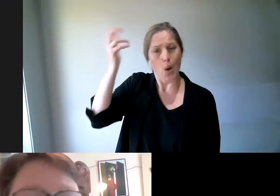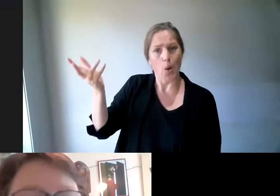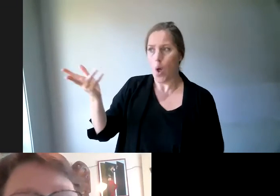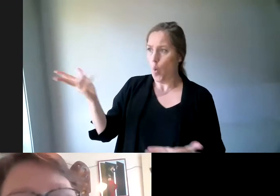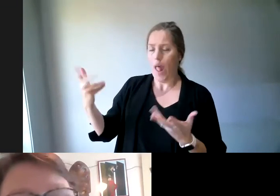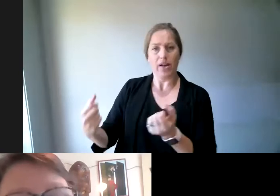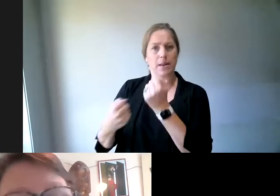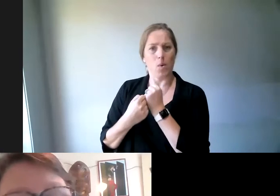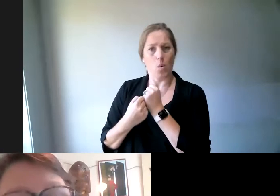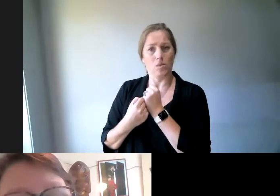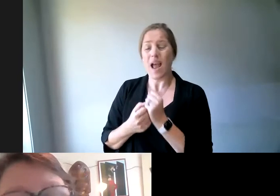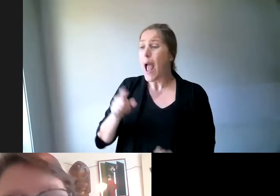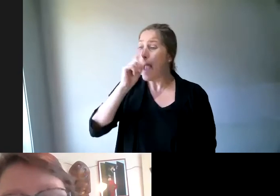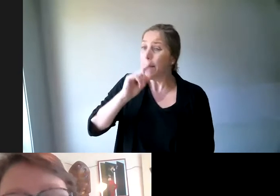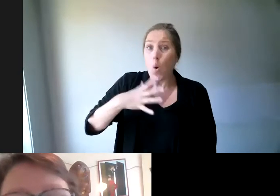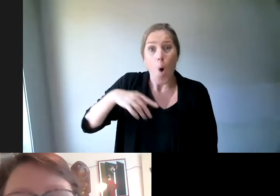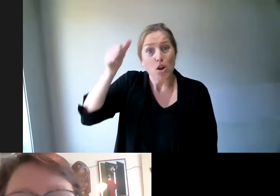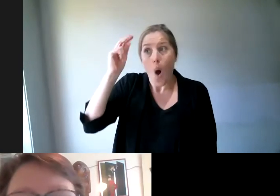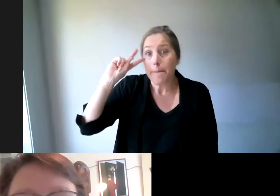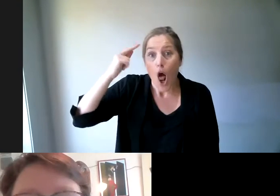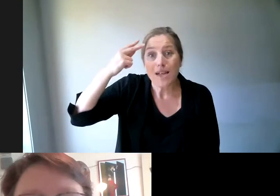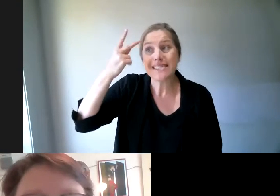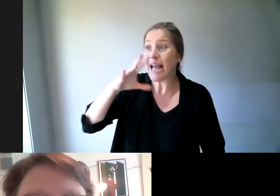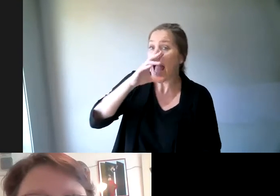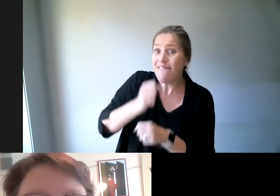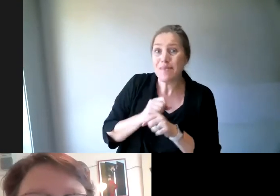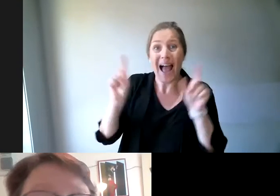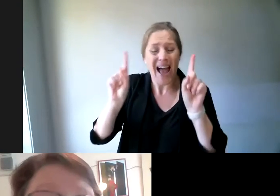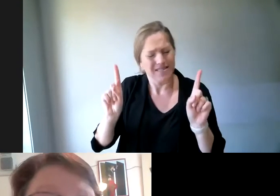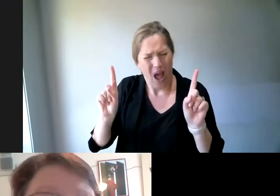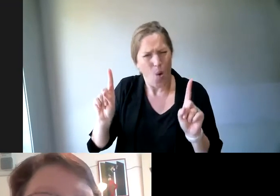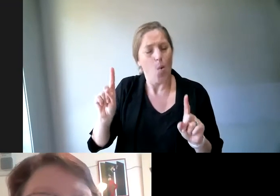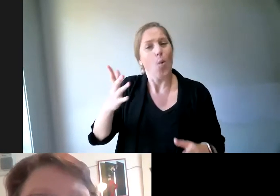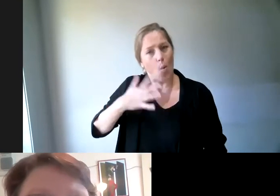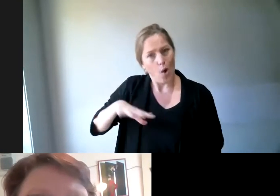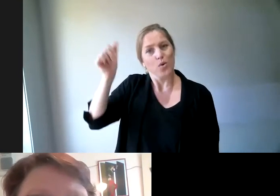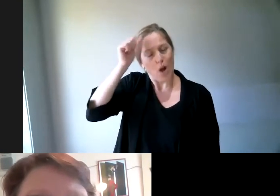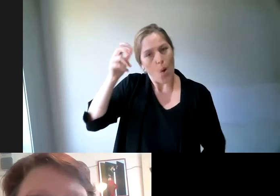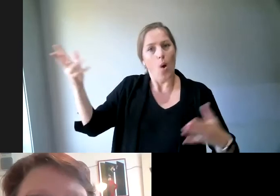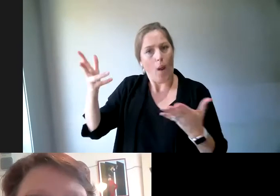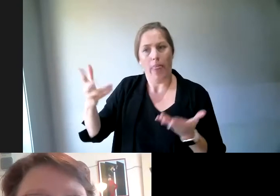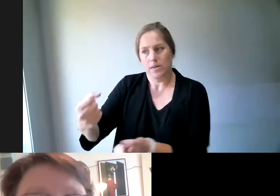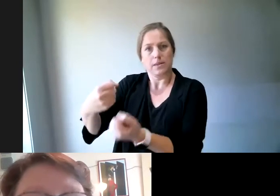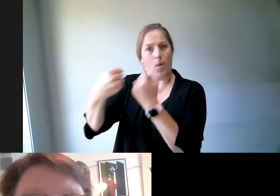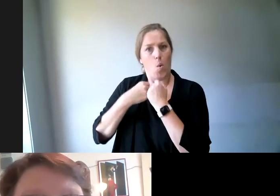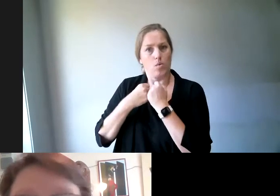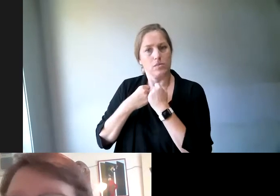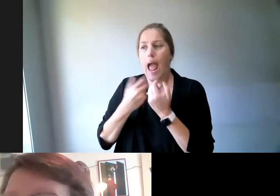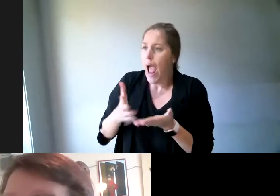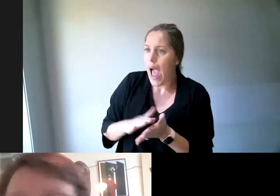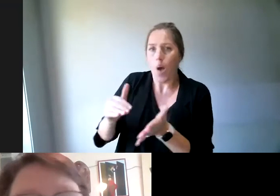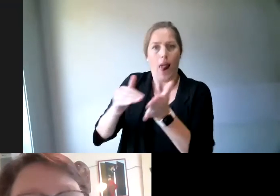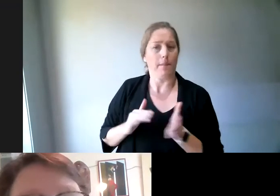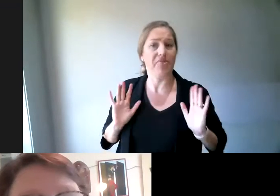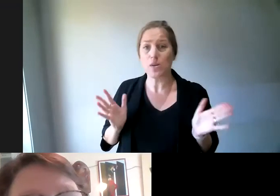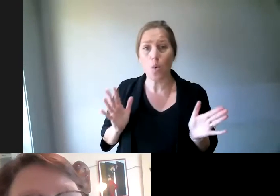to know the politics. They just want to know the nitty-gritties. How does this affect the person at the end of the day? Yeah. And, of